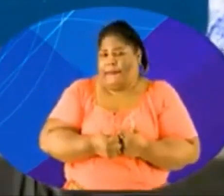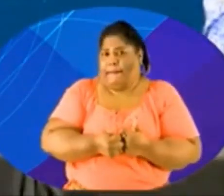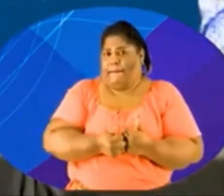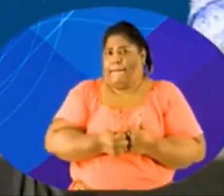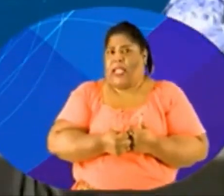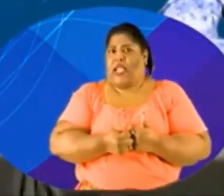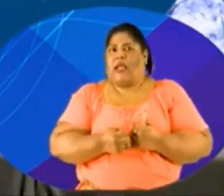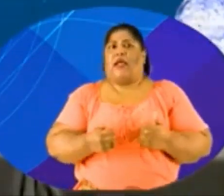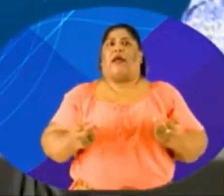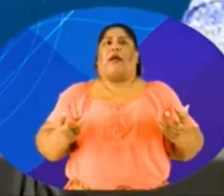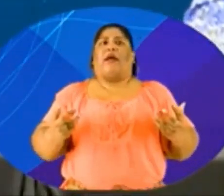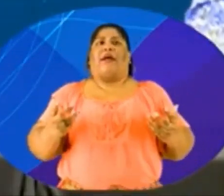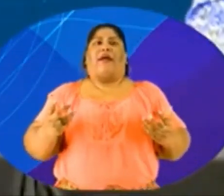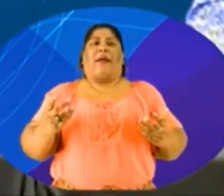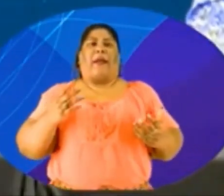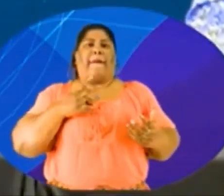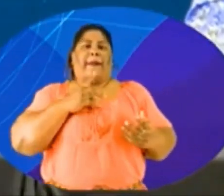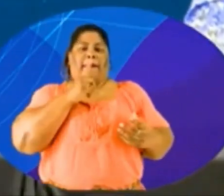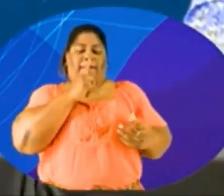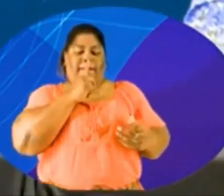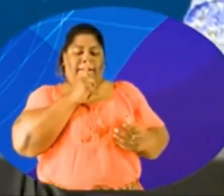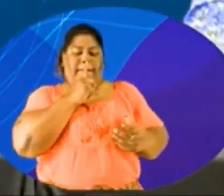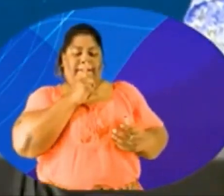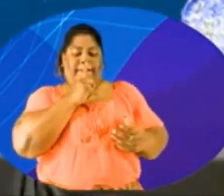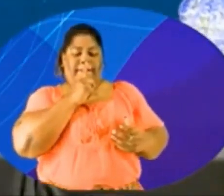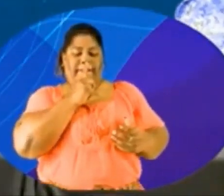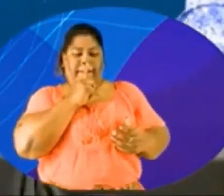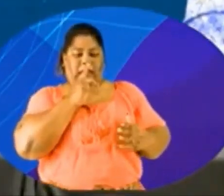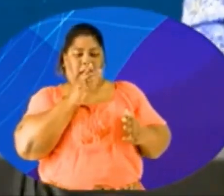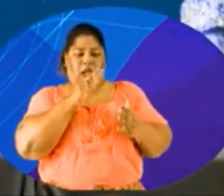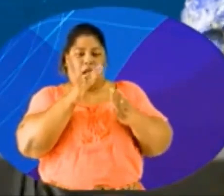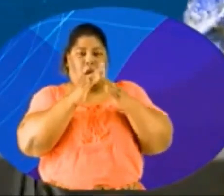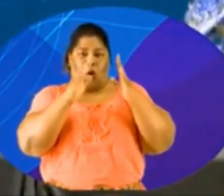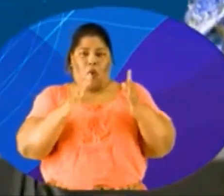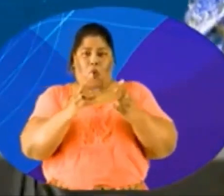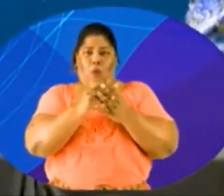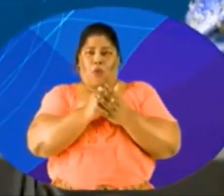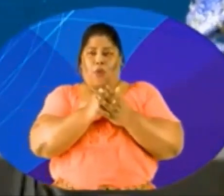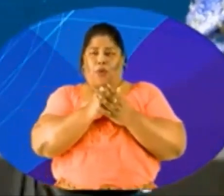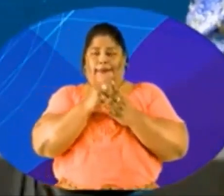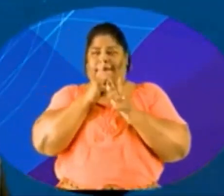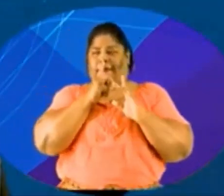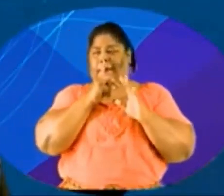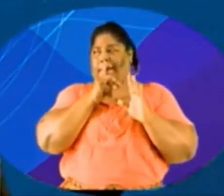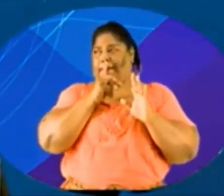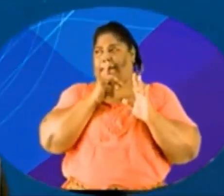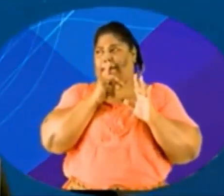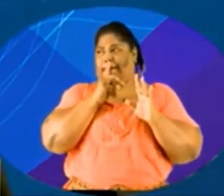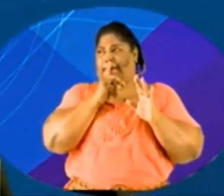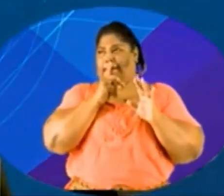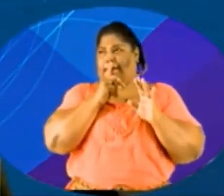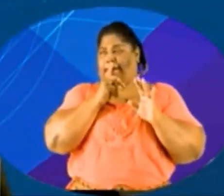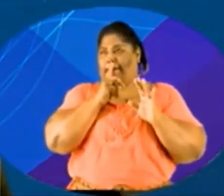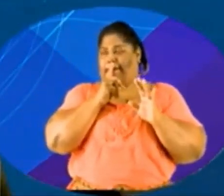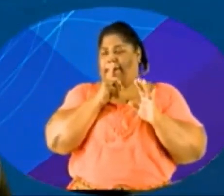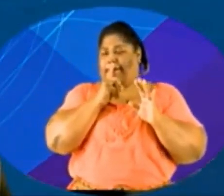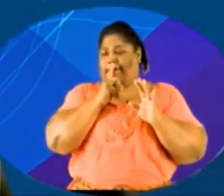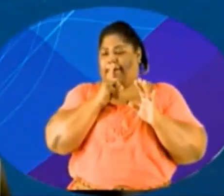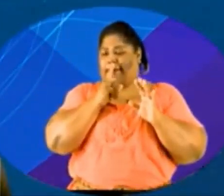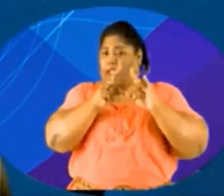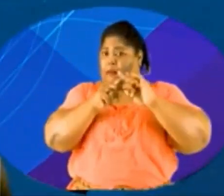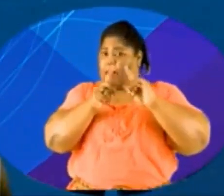i don't really have anything to say about the home ownership but on the whole vision 2030 the whole aspect of it